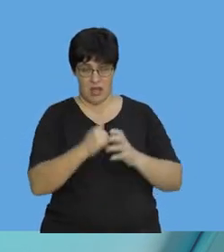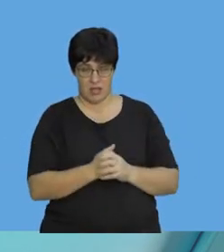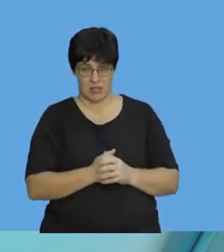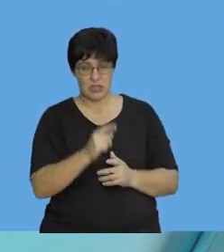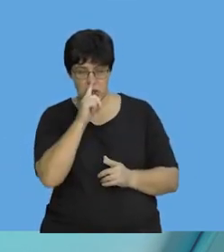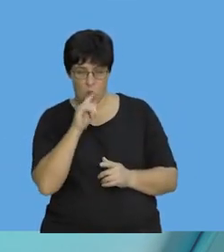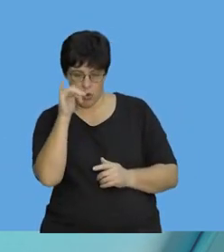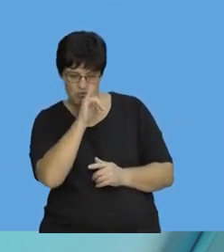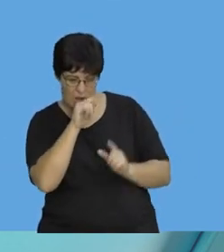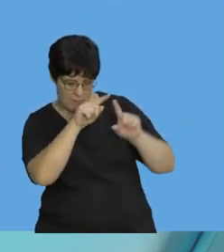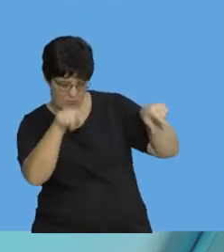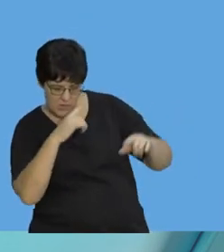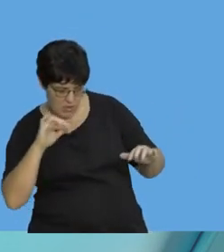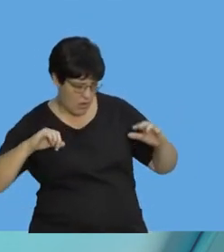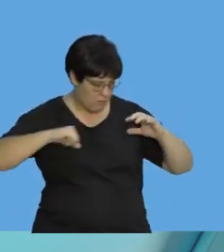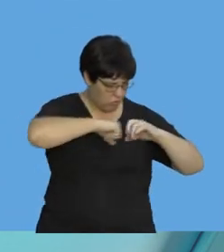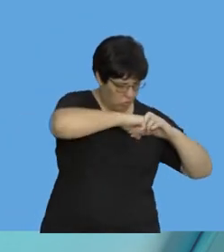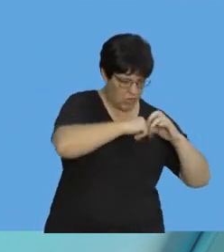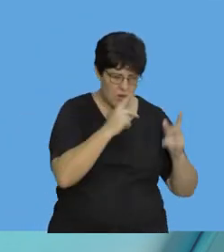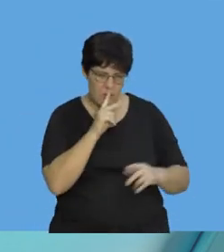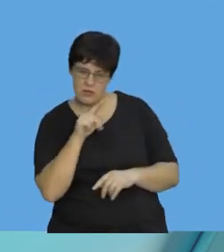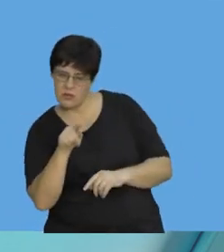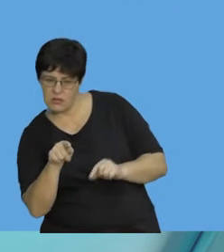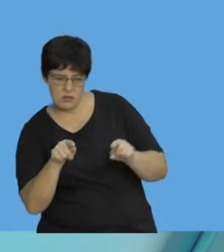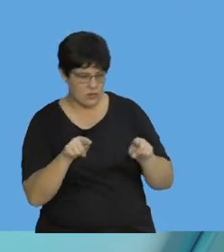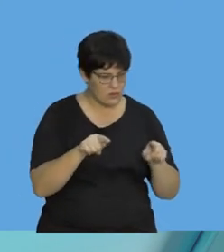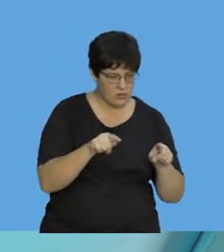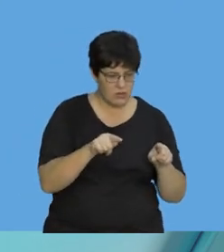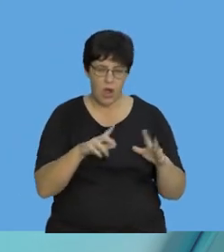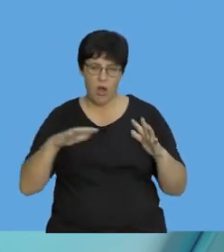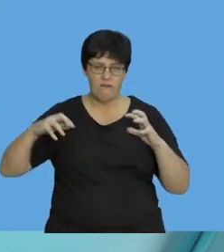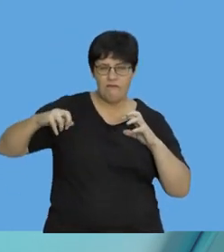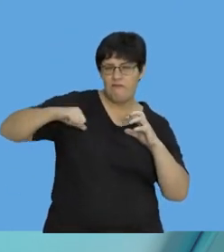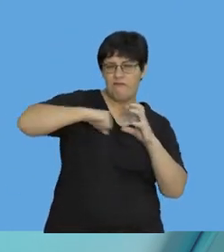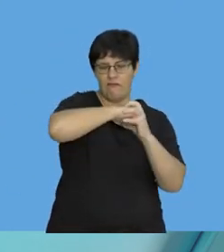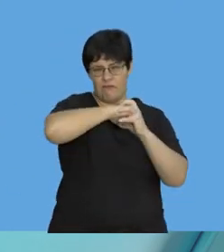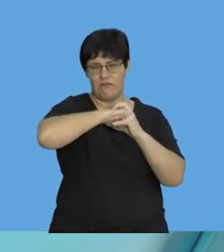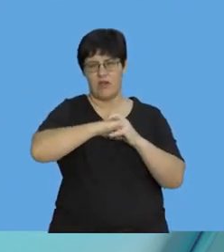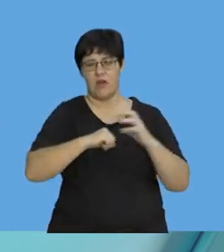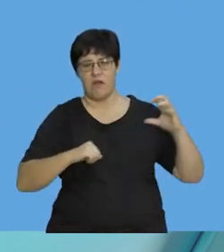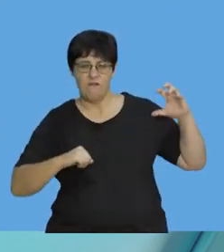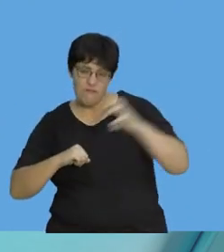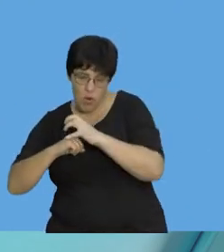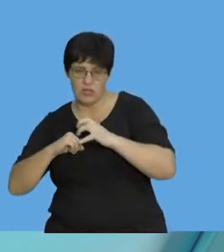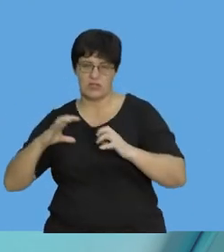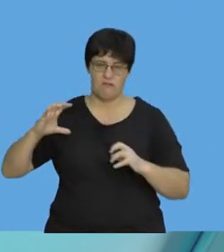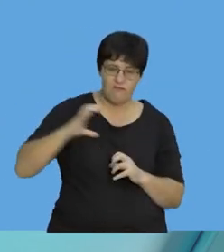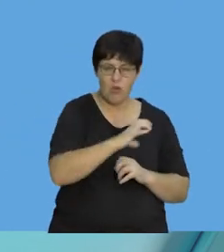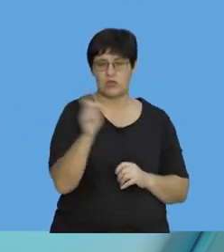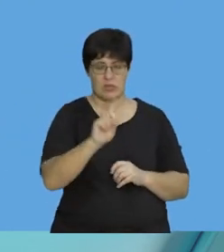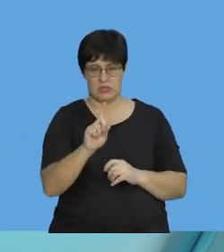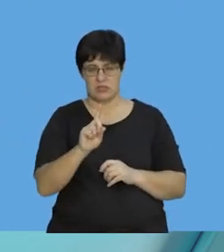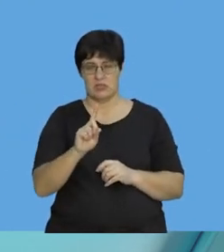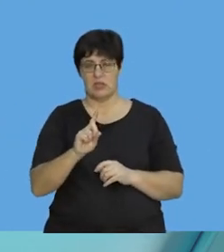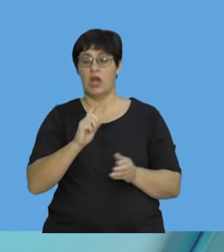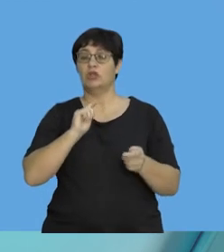trying to decide. I'm sure you've seen crime scenes shows and all the rest of it. And they're trying to determine what force the impact was. They